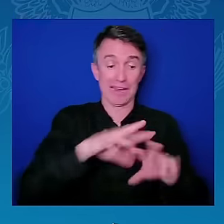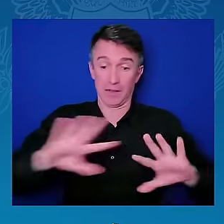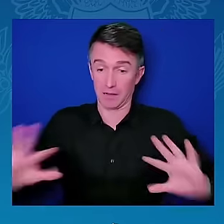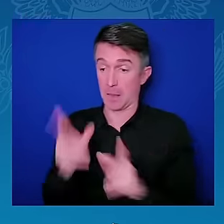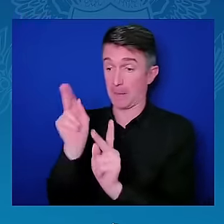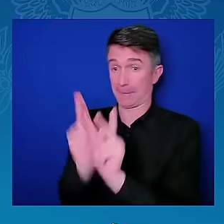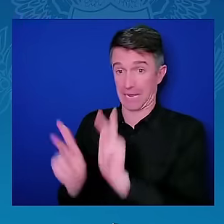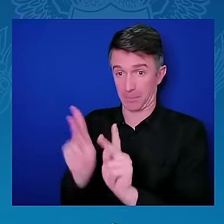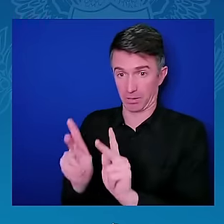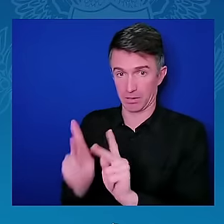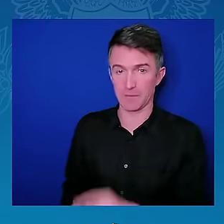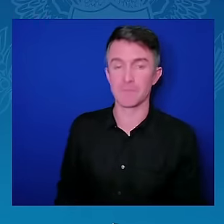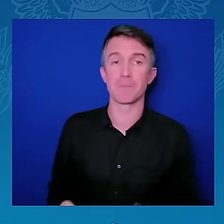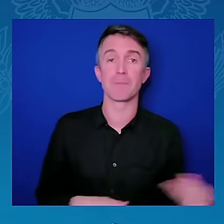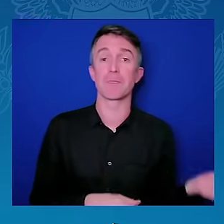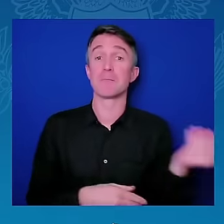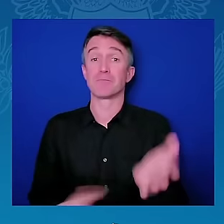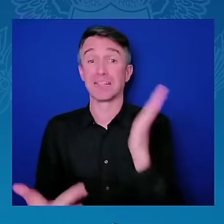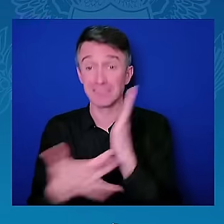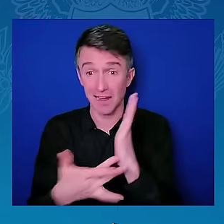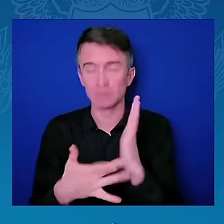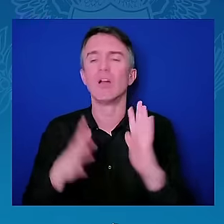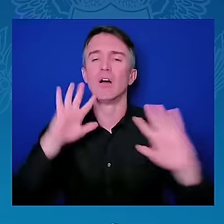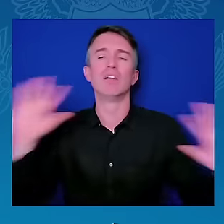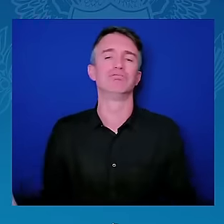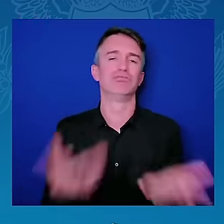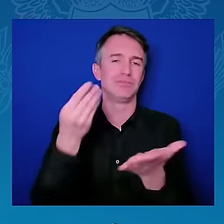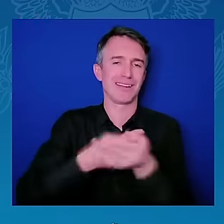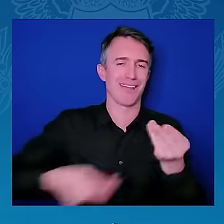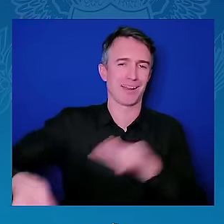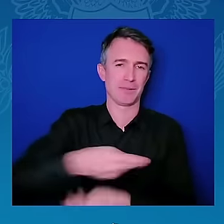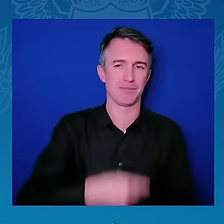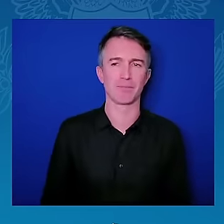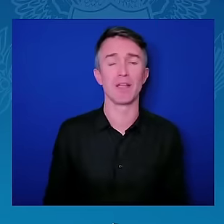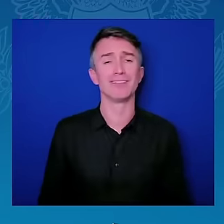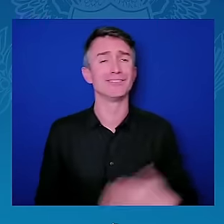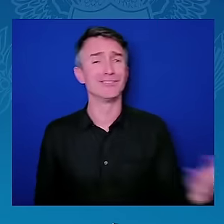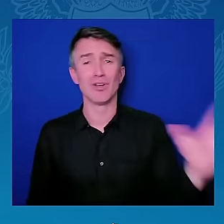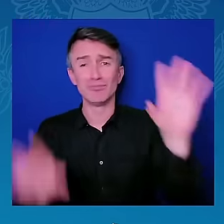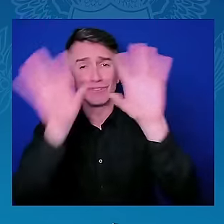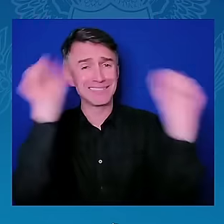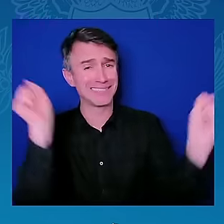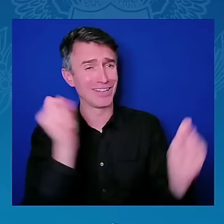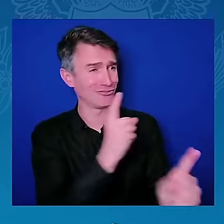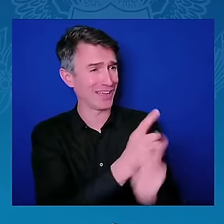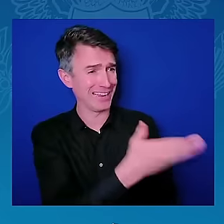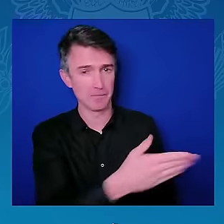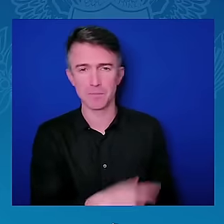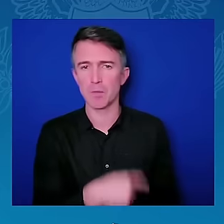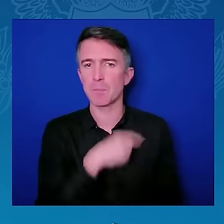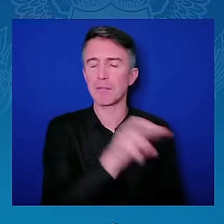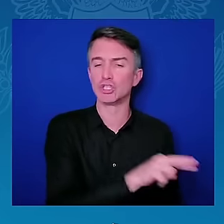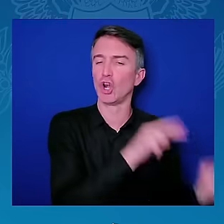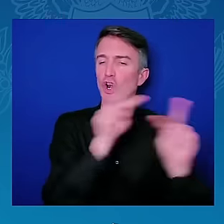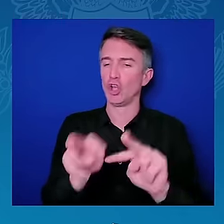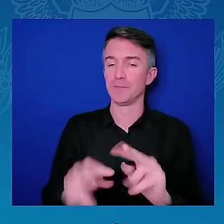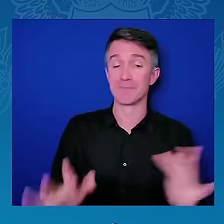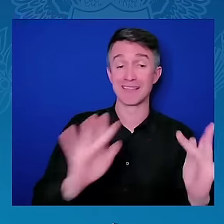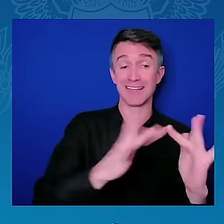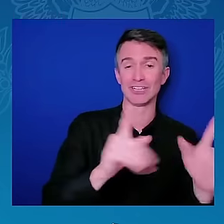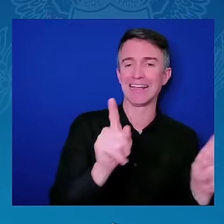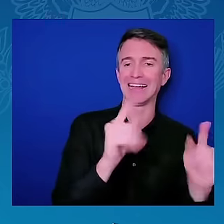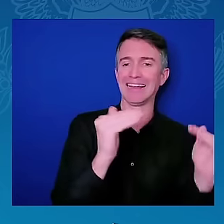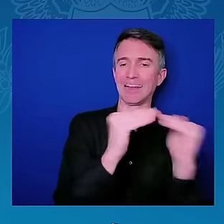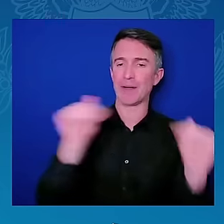are doing specifically. But the vision is that we can, and U.S. businesses in particular,